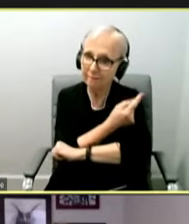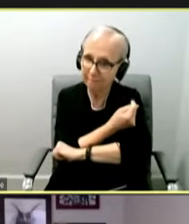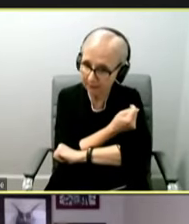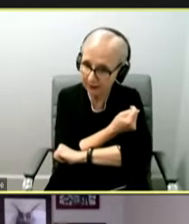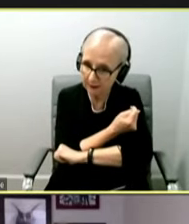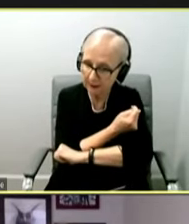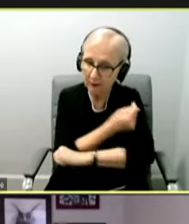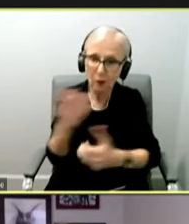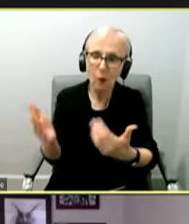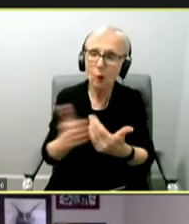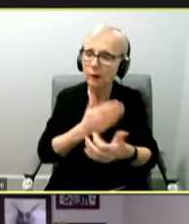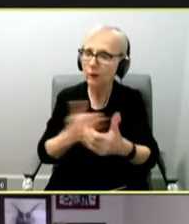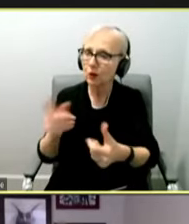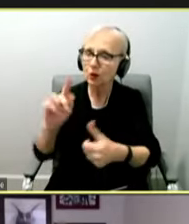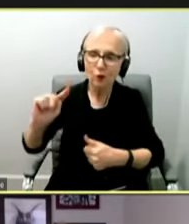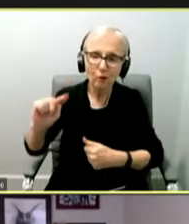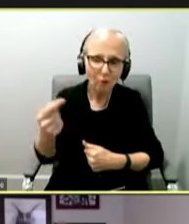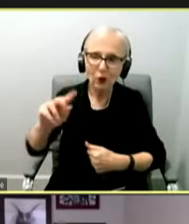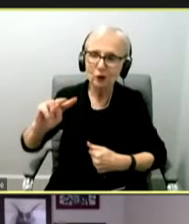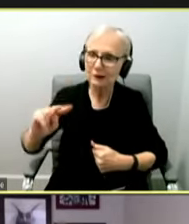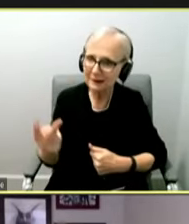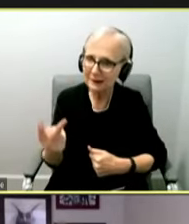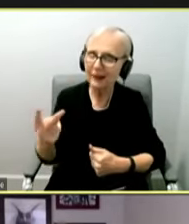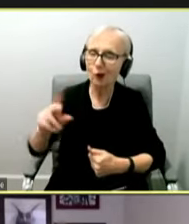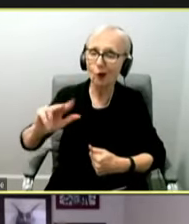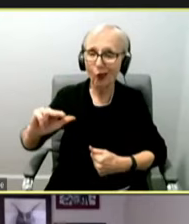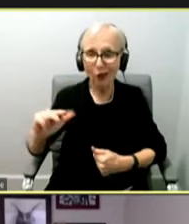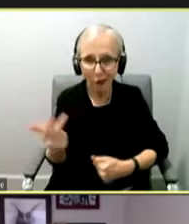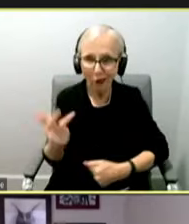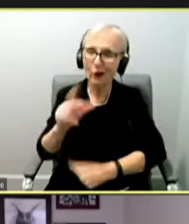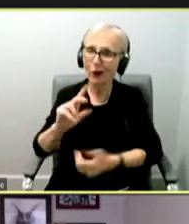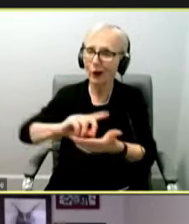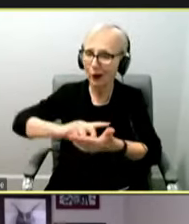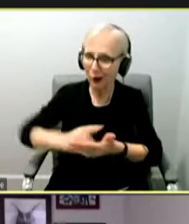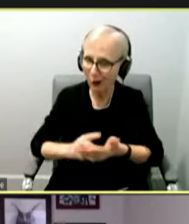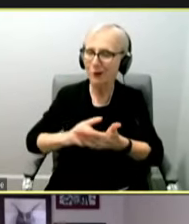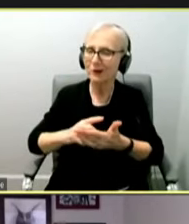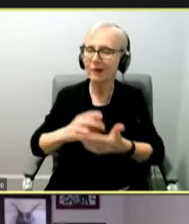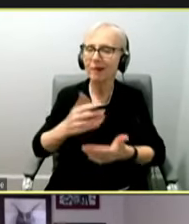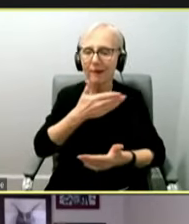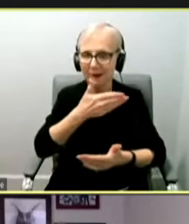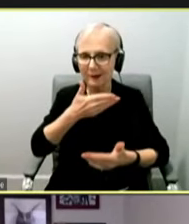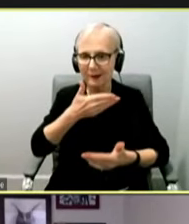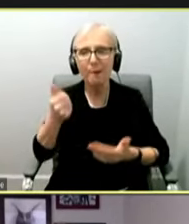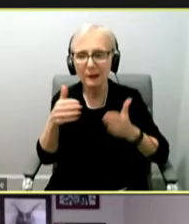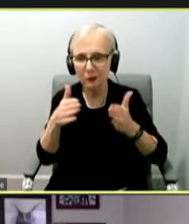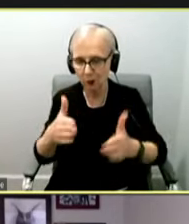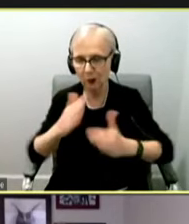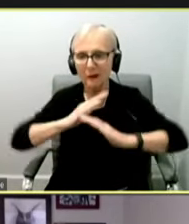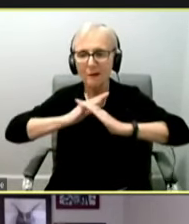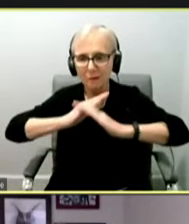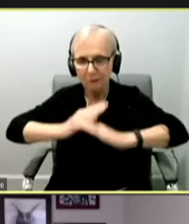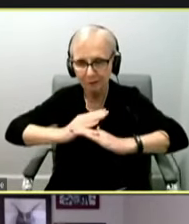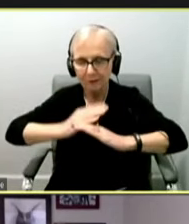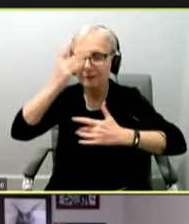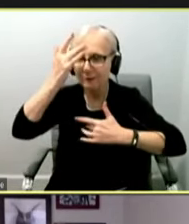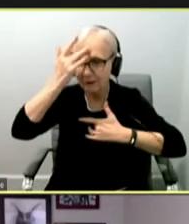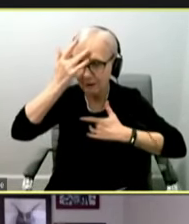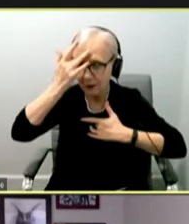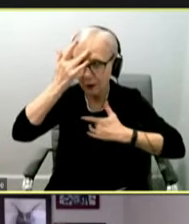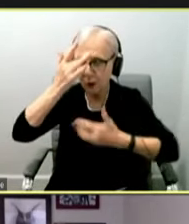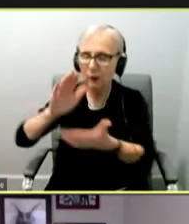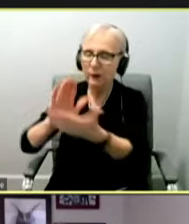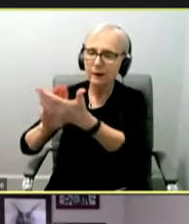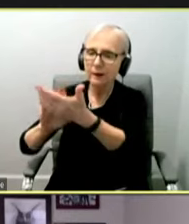whether it's your first dose, your second dose, or your booster. That is the ticket out of this pandemic. I want to commend Denver